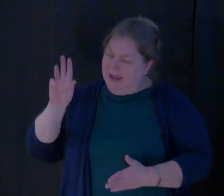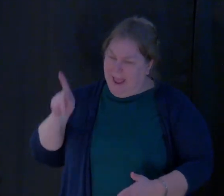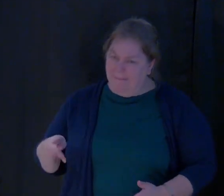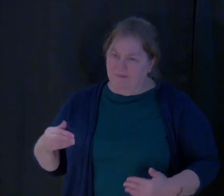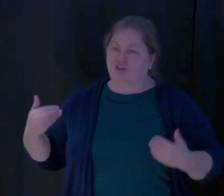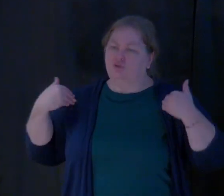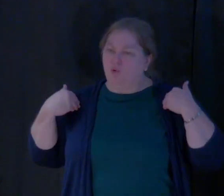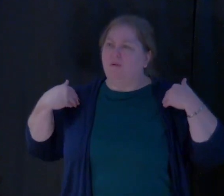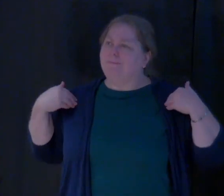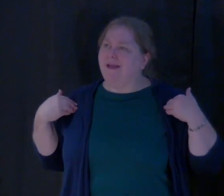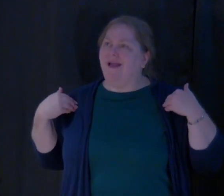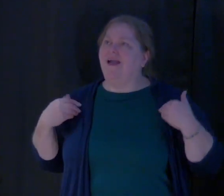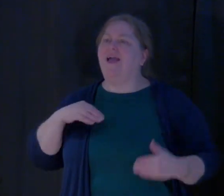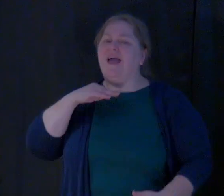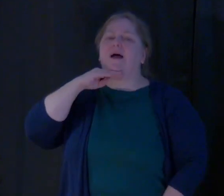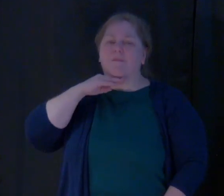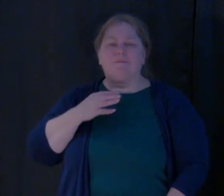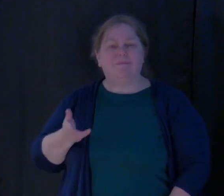back. Lift your head up.